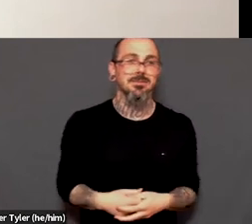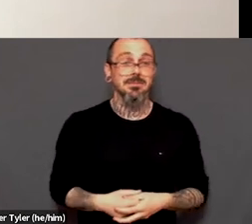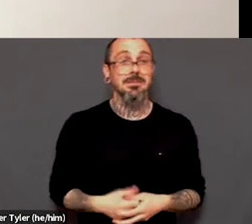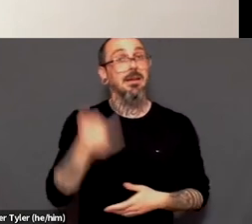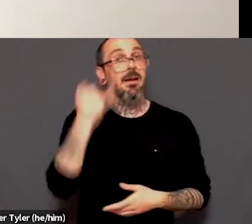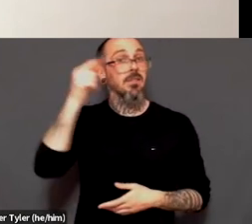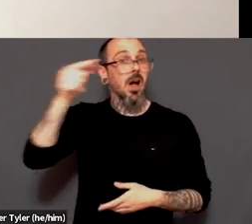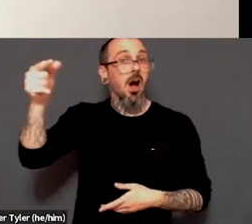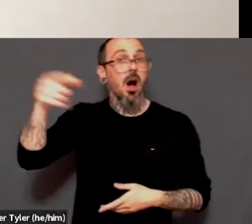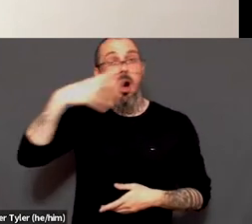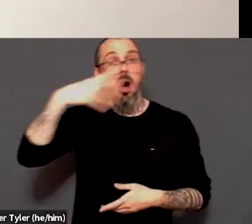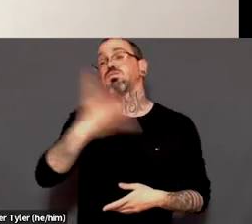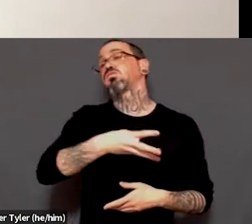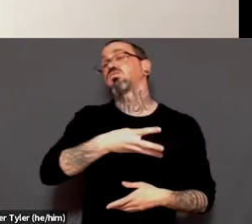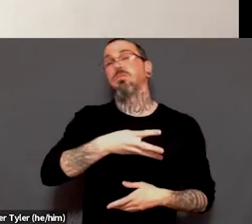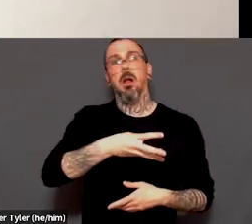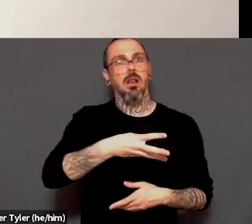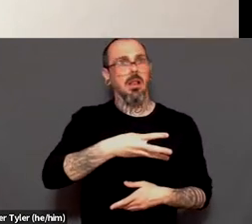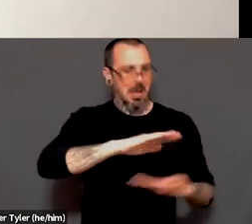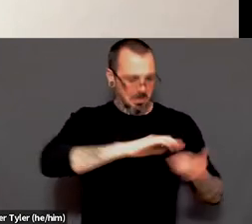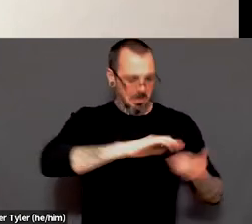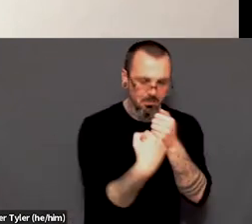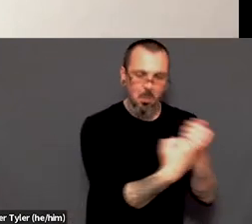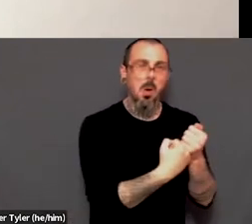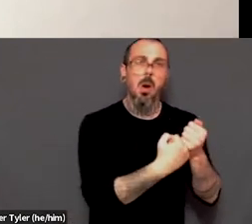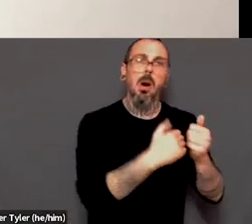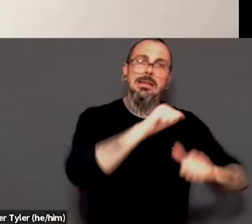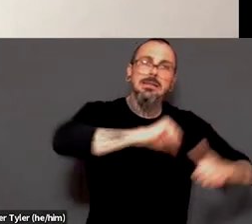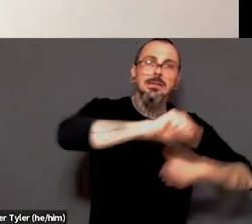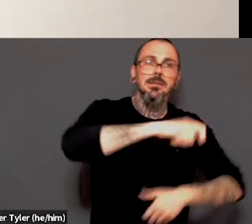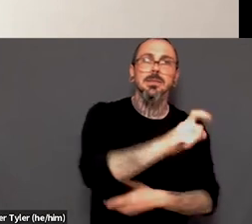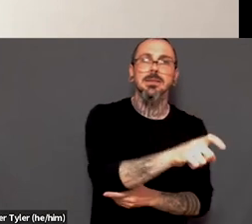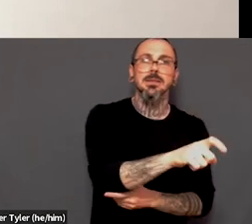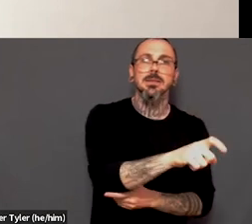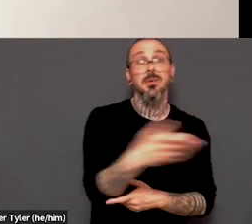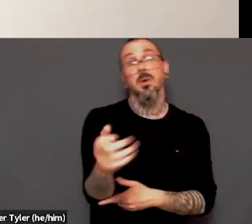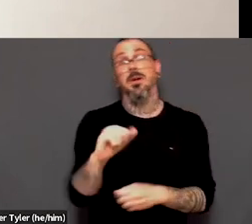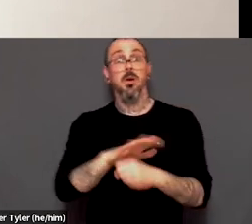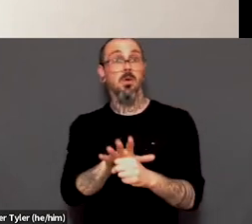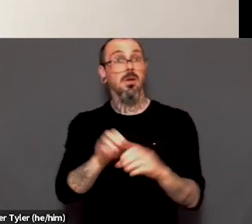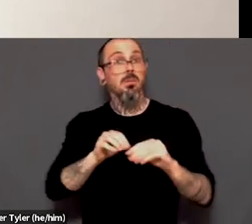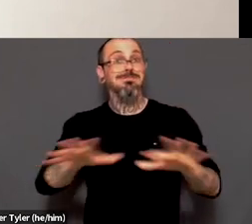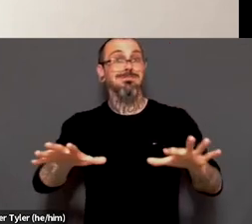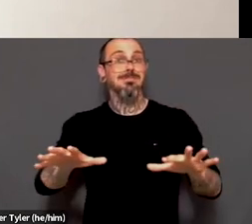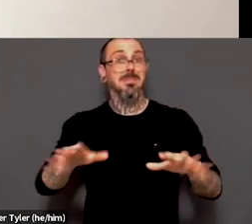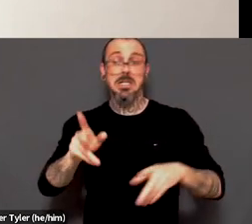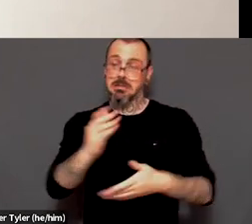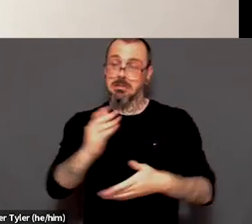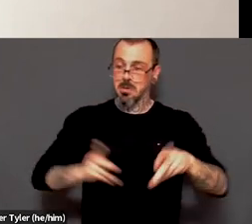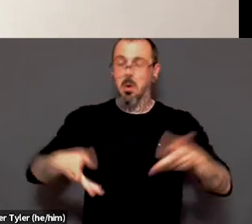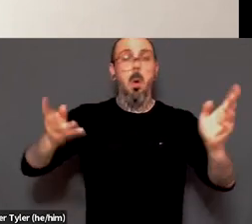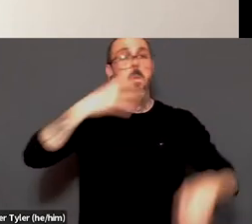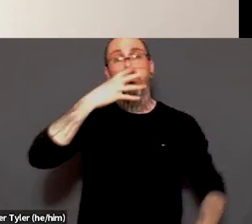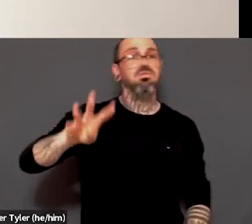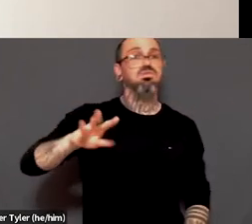um, and there's a pandemic and people like just pretend it's not happening. Um, we, we have to take care of each other. And I think